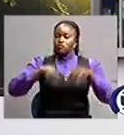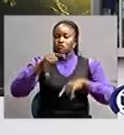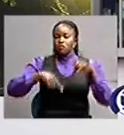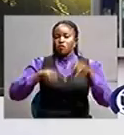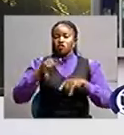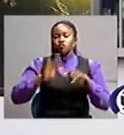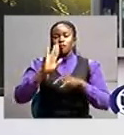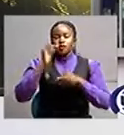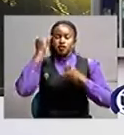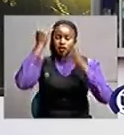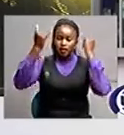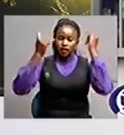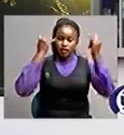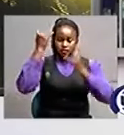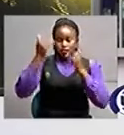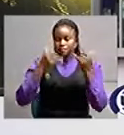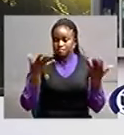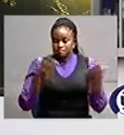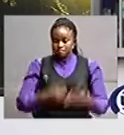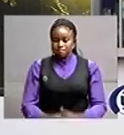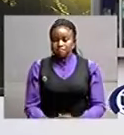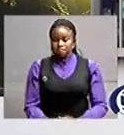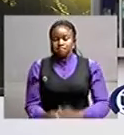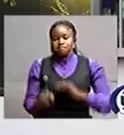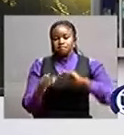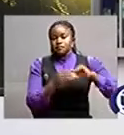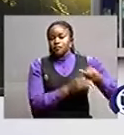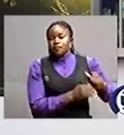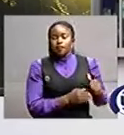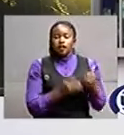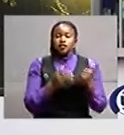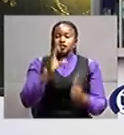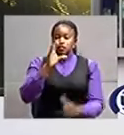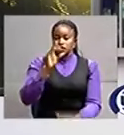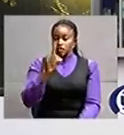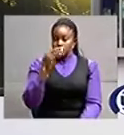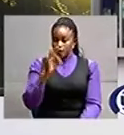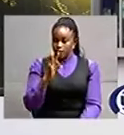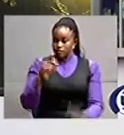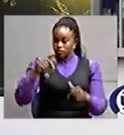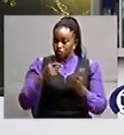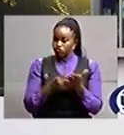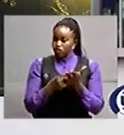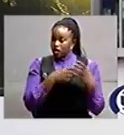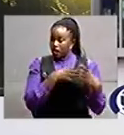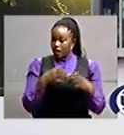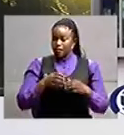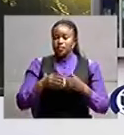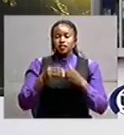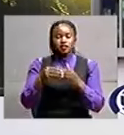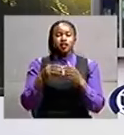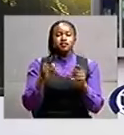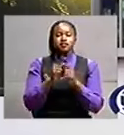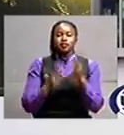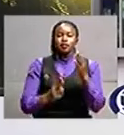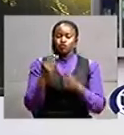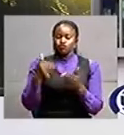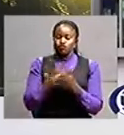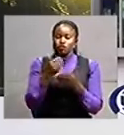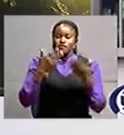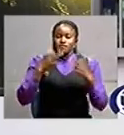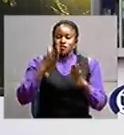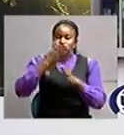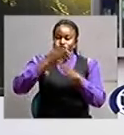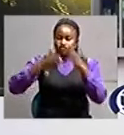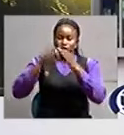is conducive now the chief of defense forces general david muhozi has commissioned the newly completed building for non